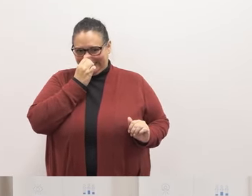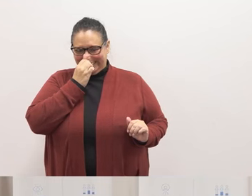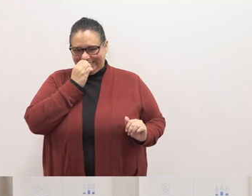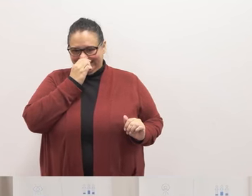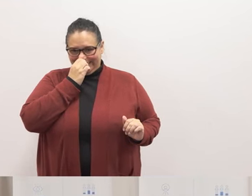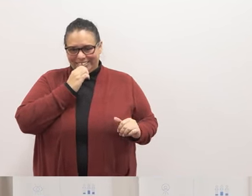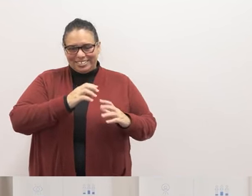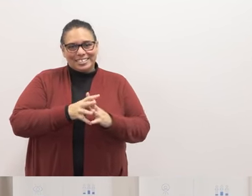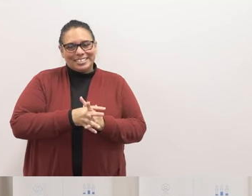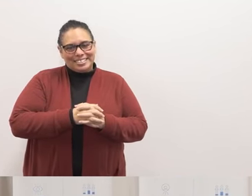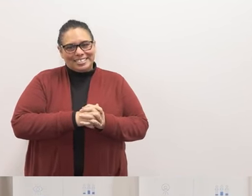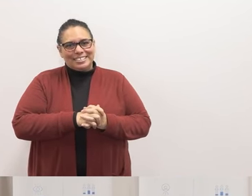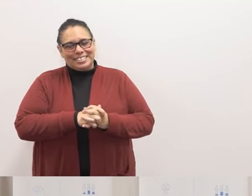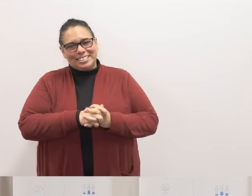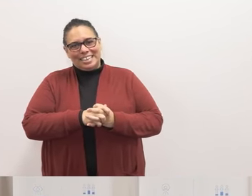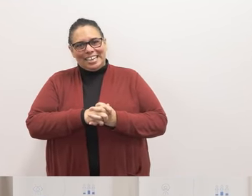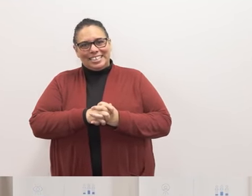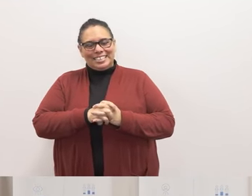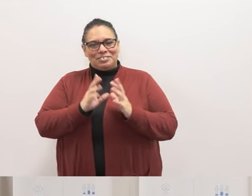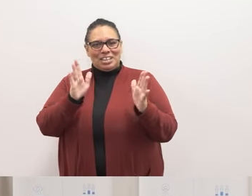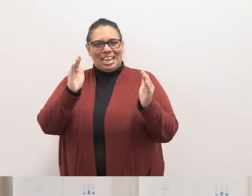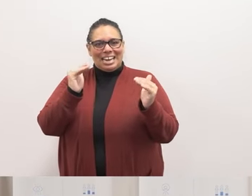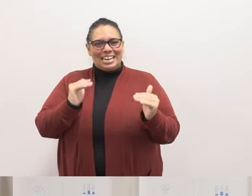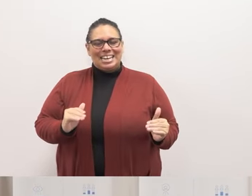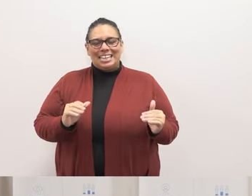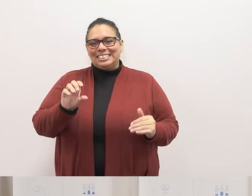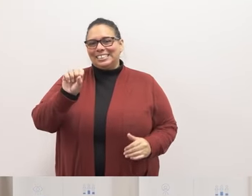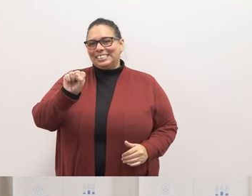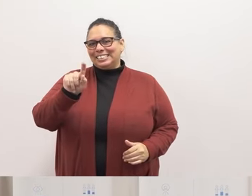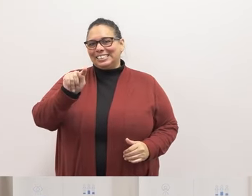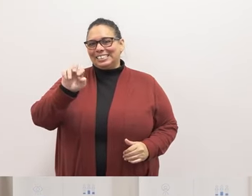Thank you. Next, have Stephanie Anderson.